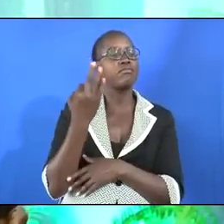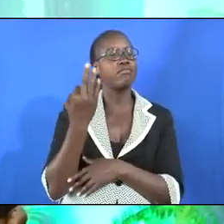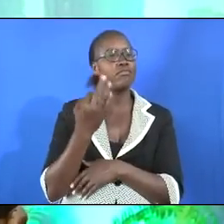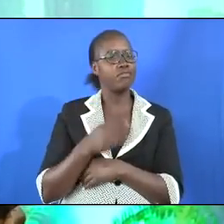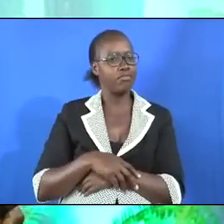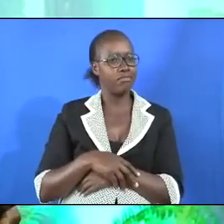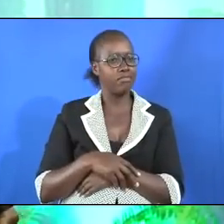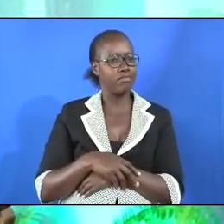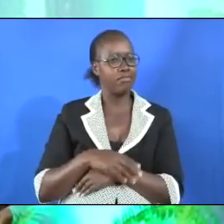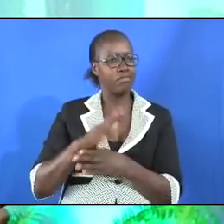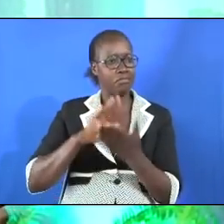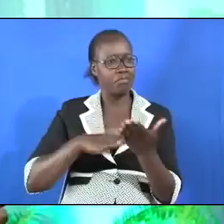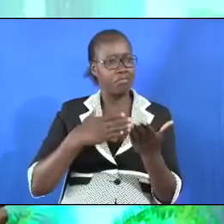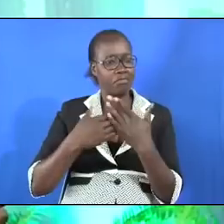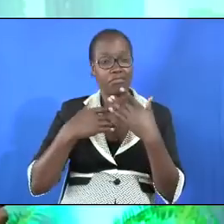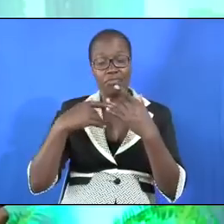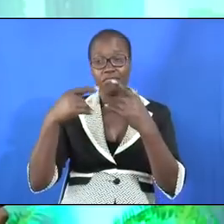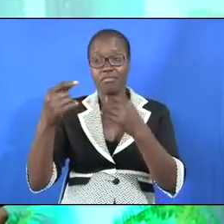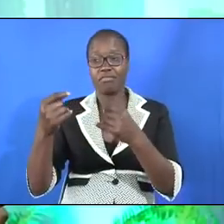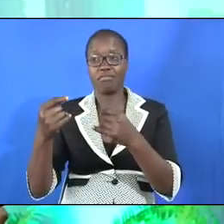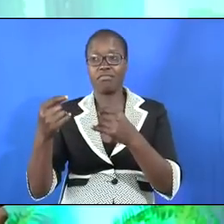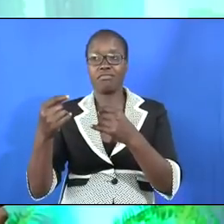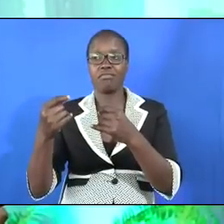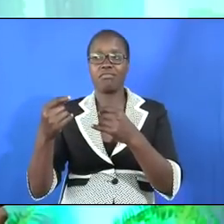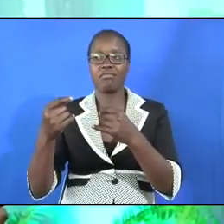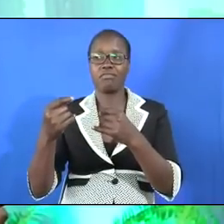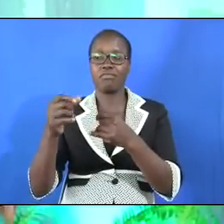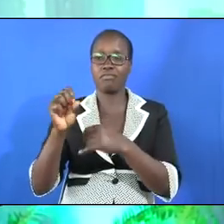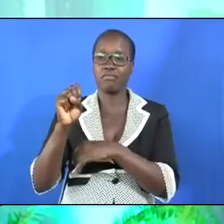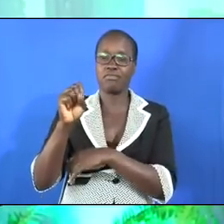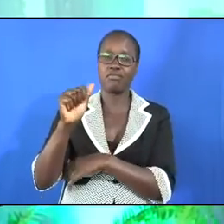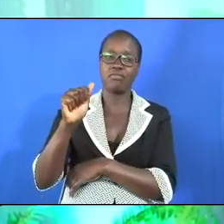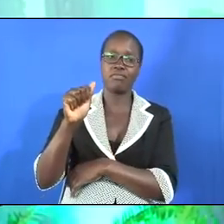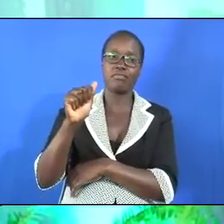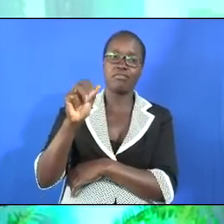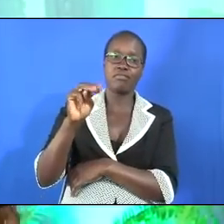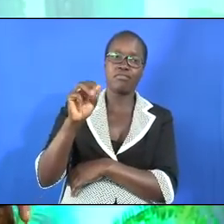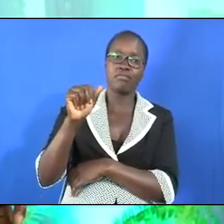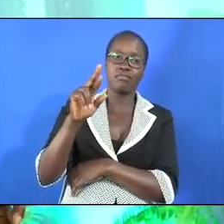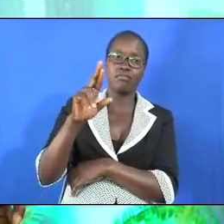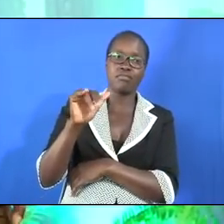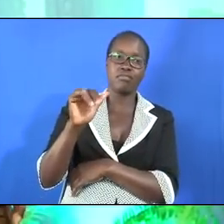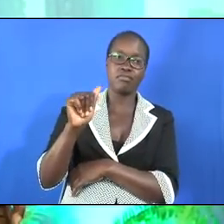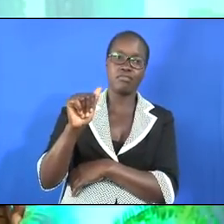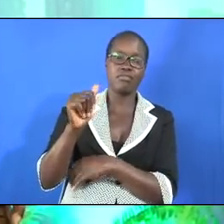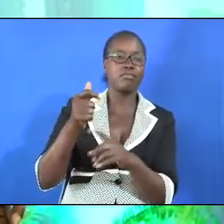their proposal to go to Samaria is from a servant